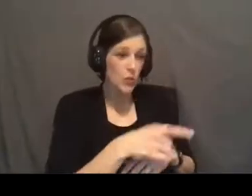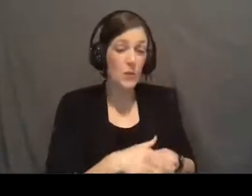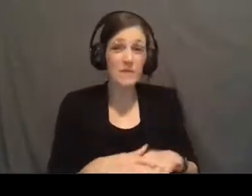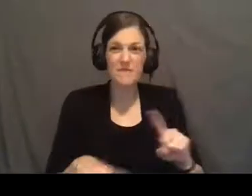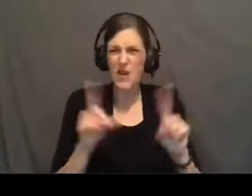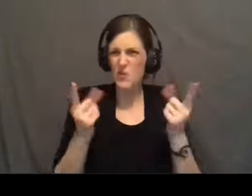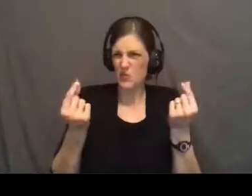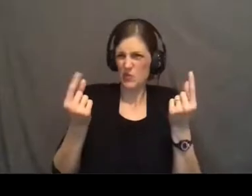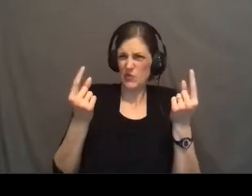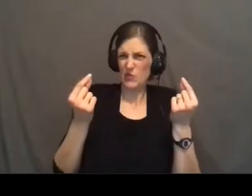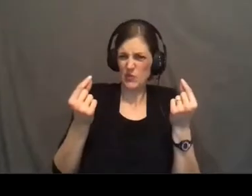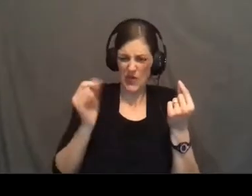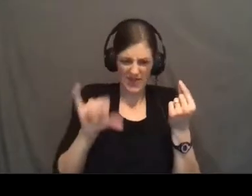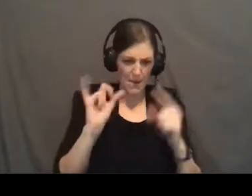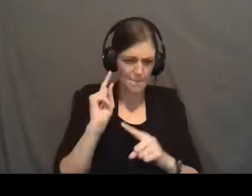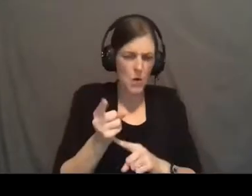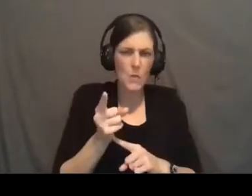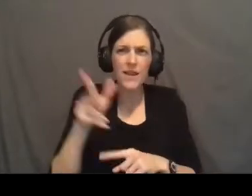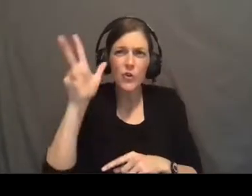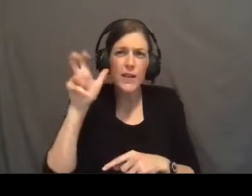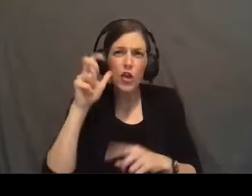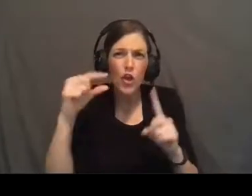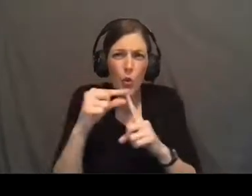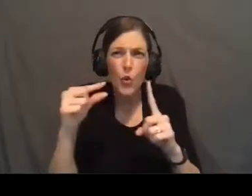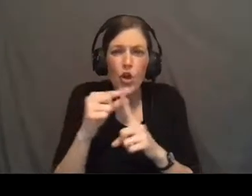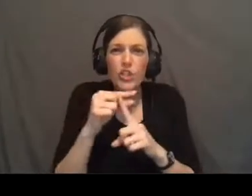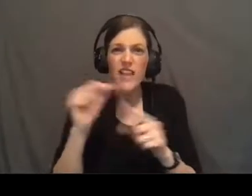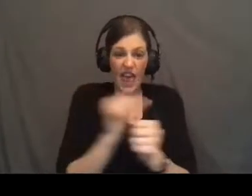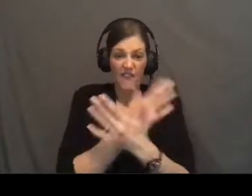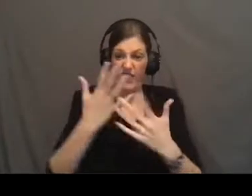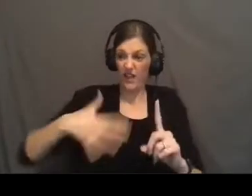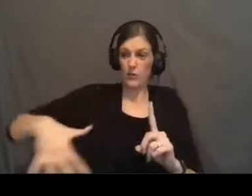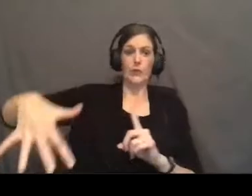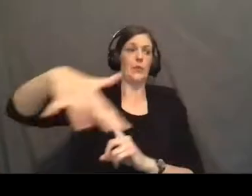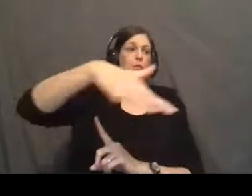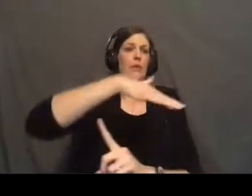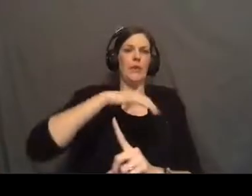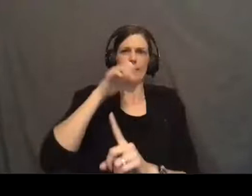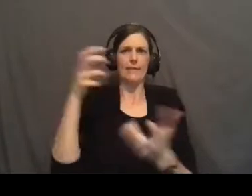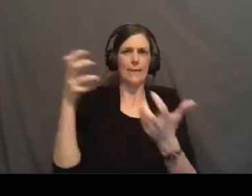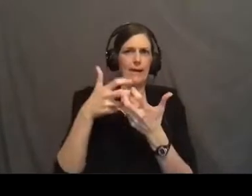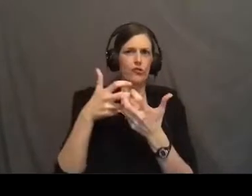what do you do in that moment when you hear those words and everything around you doesn't match up?